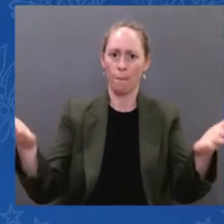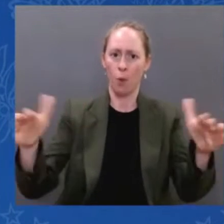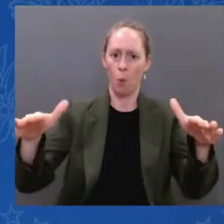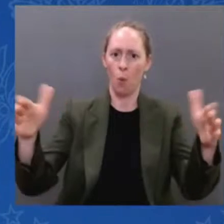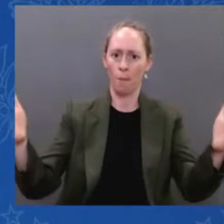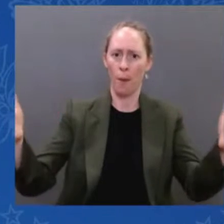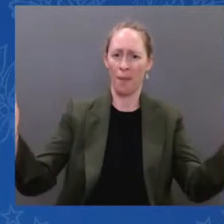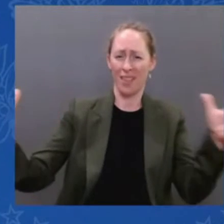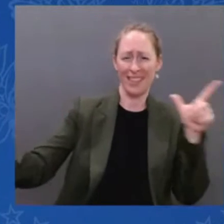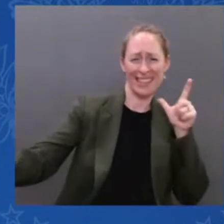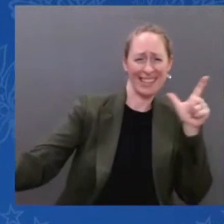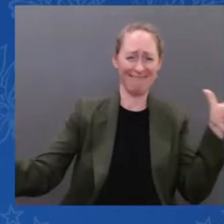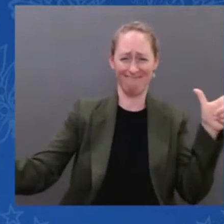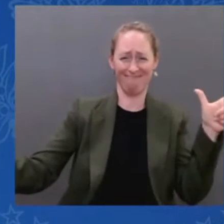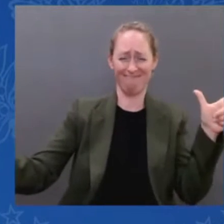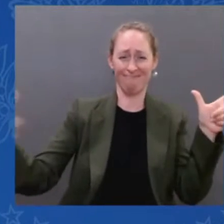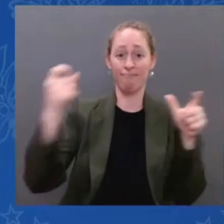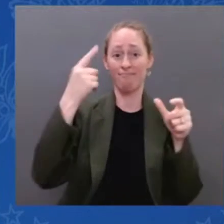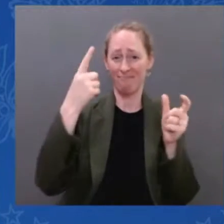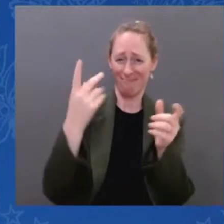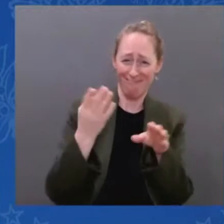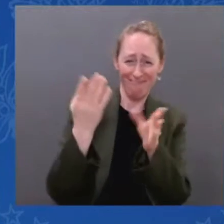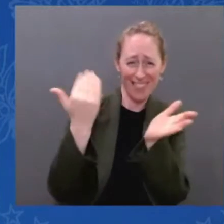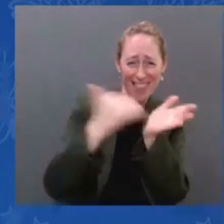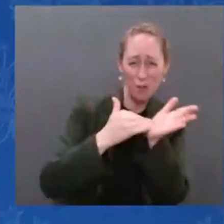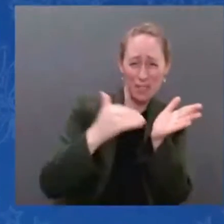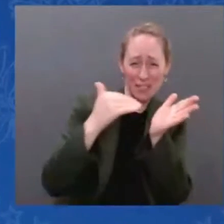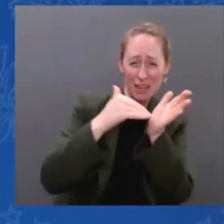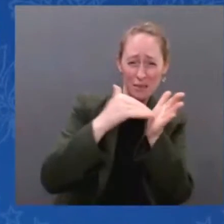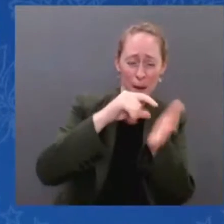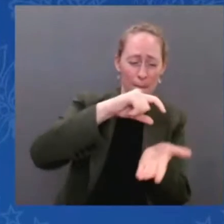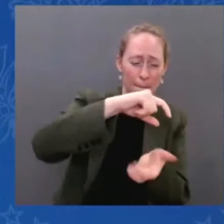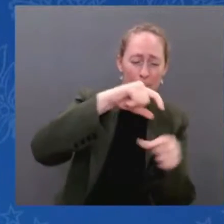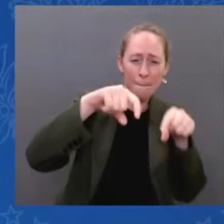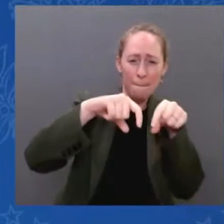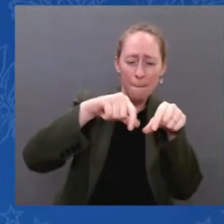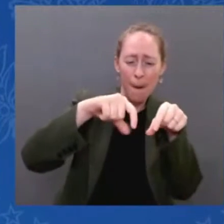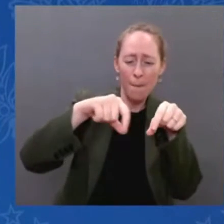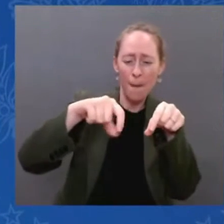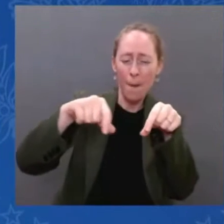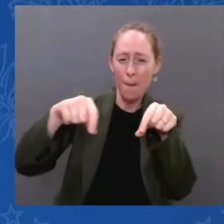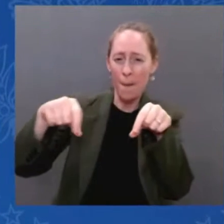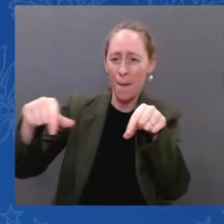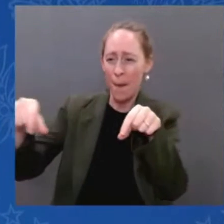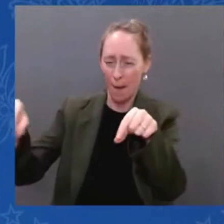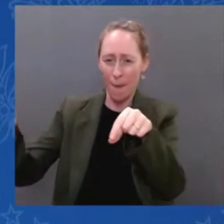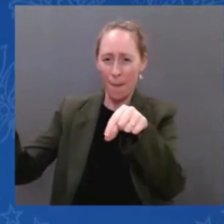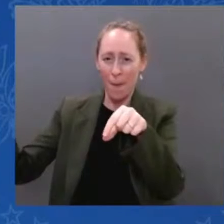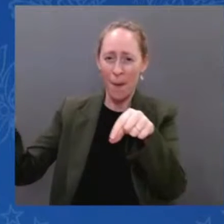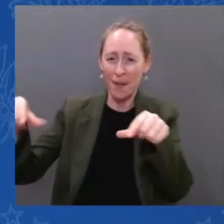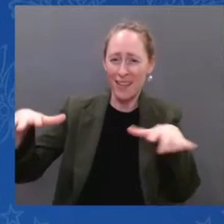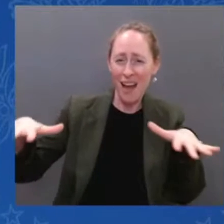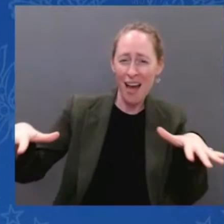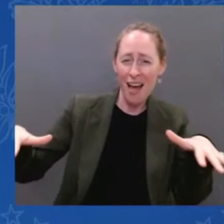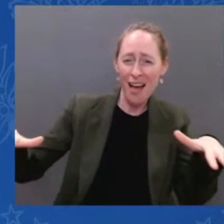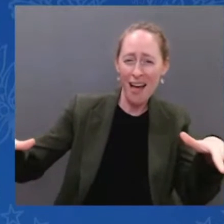new window into the history of our universe. And today, we're going to get a glimpse of the first light to shine through that window. Light from other